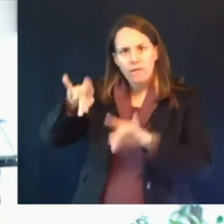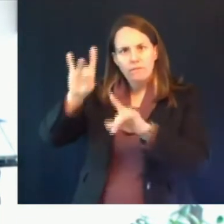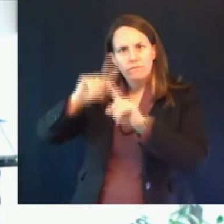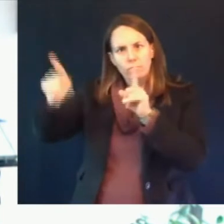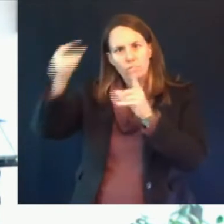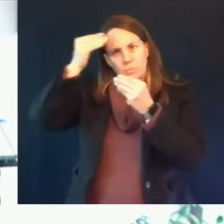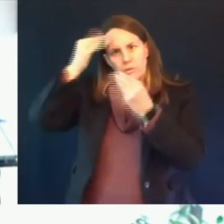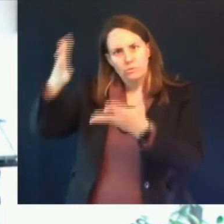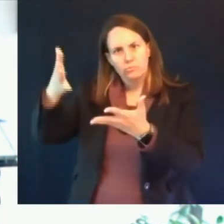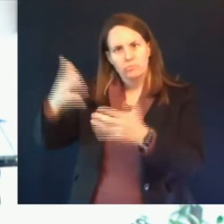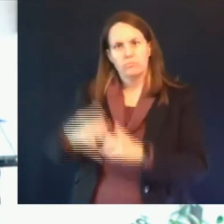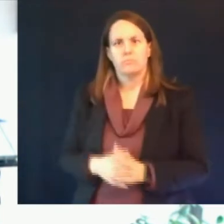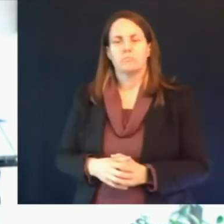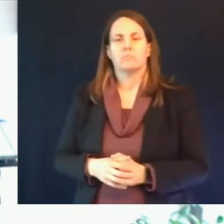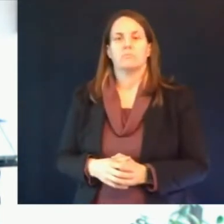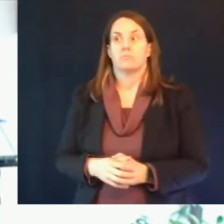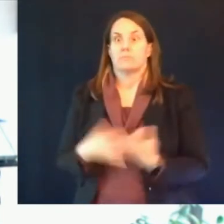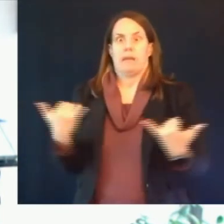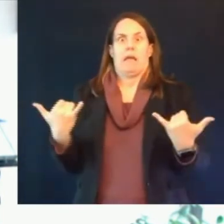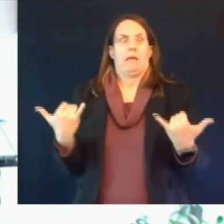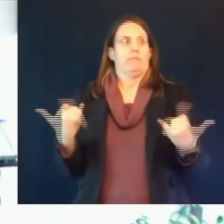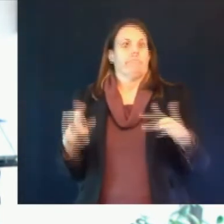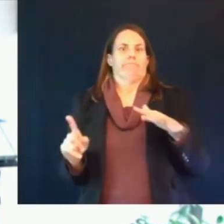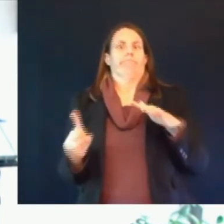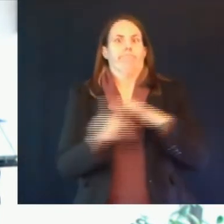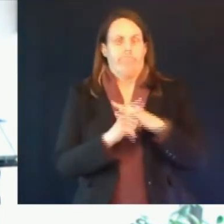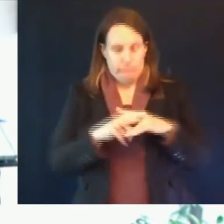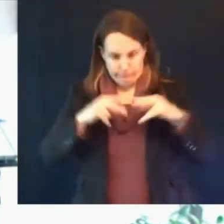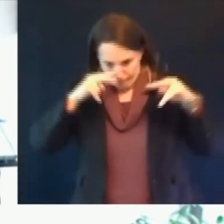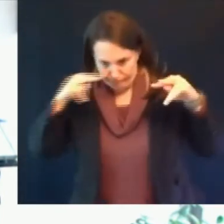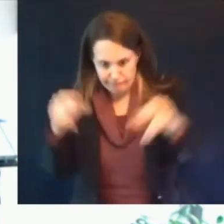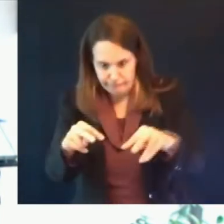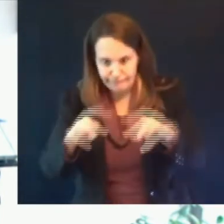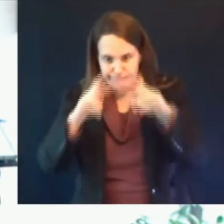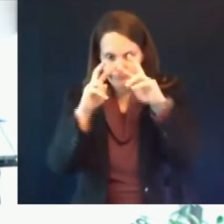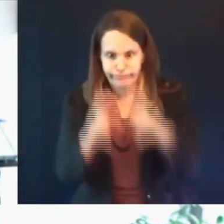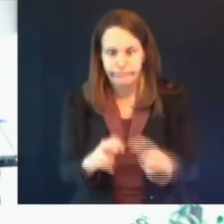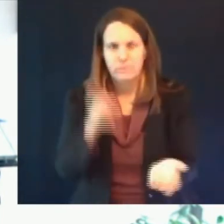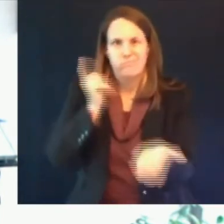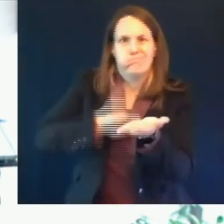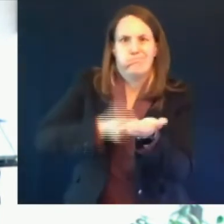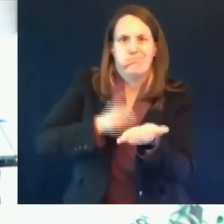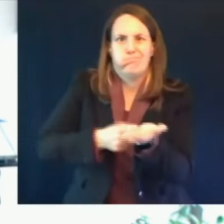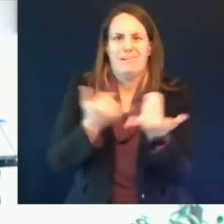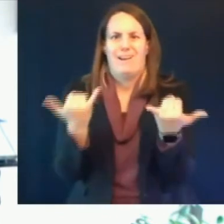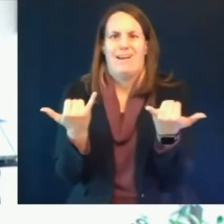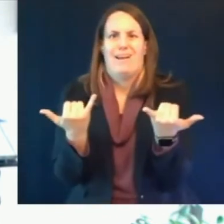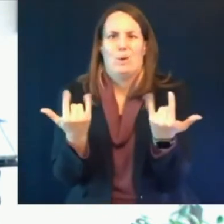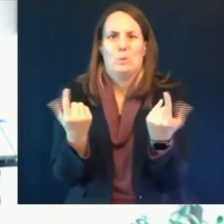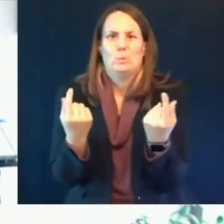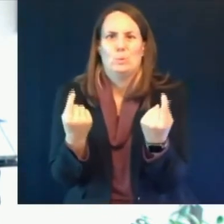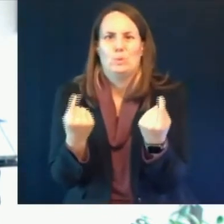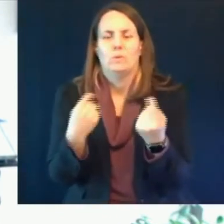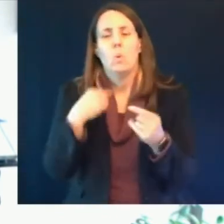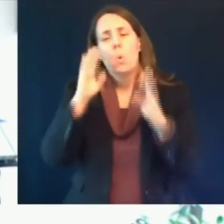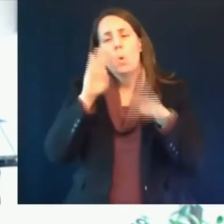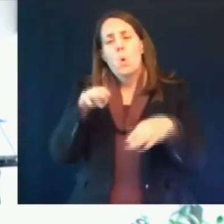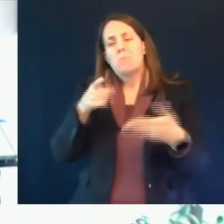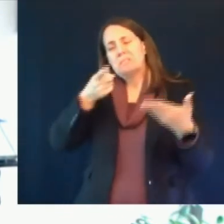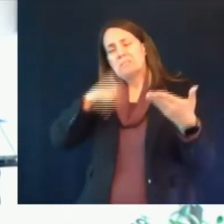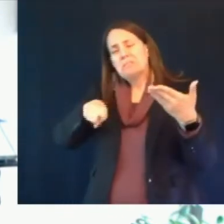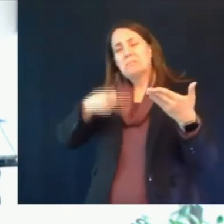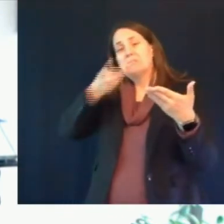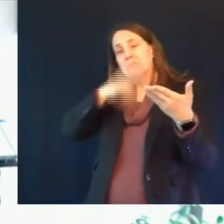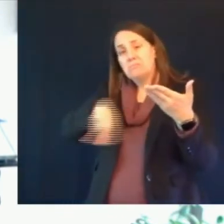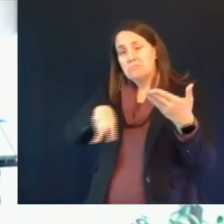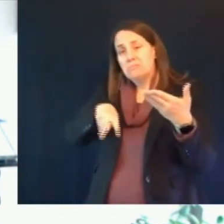don't know the answer yet um but we will hopefully within a week or two as the as the committee gets together and makes the best